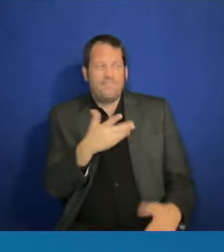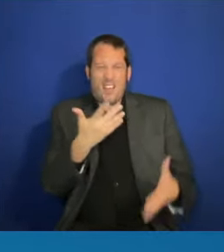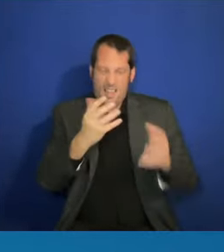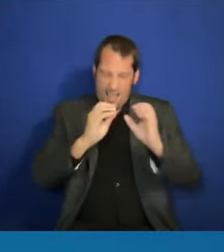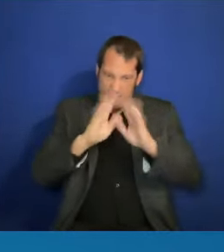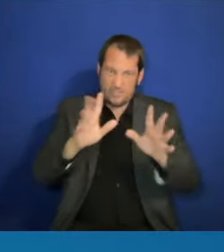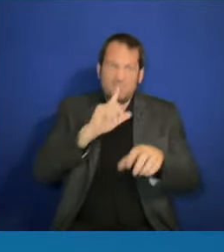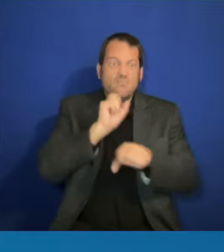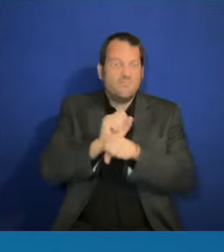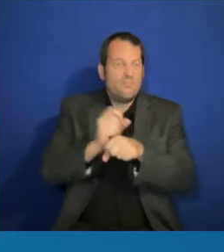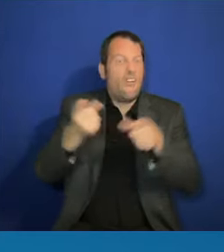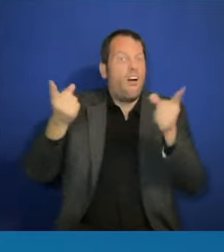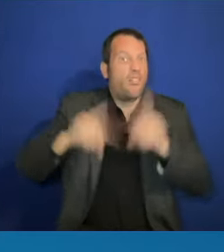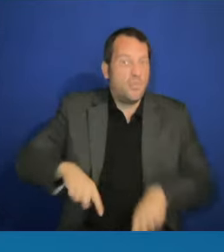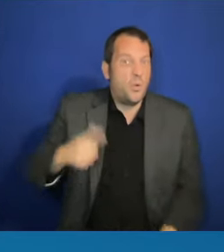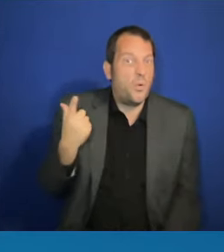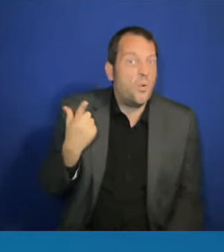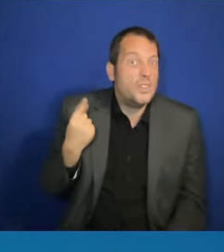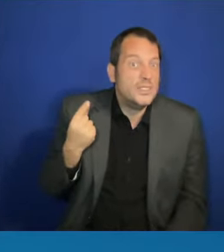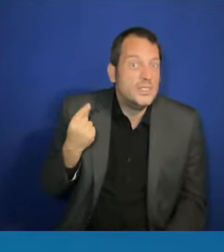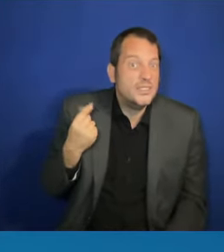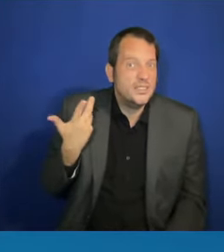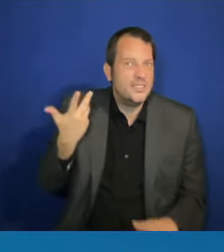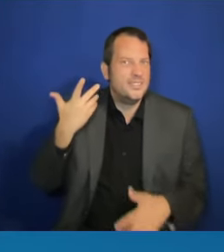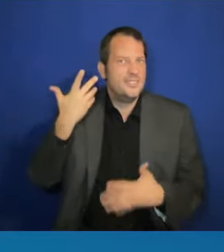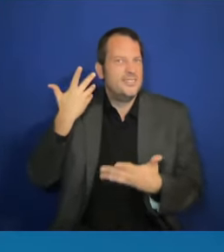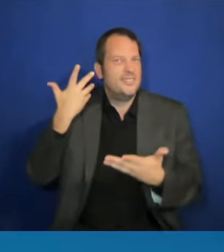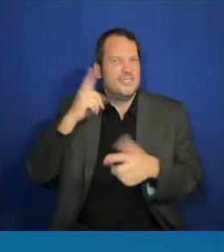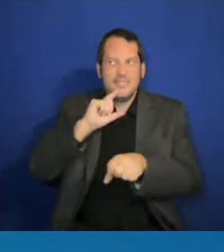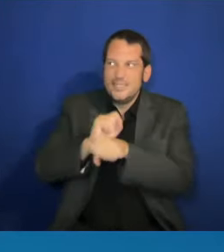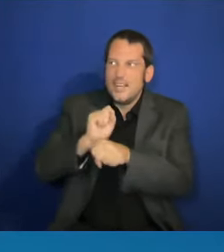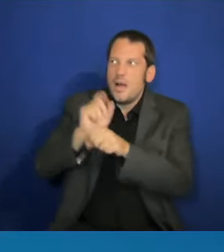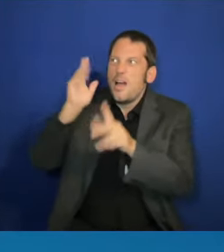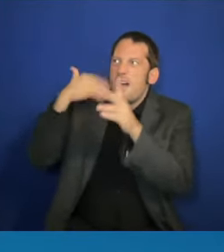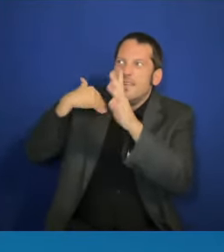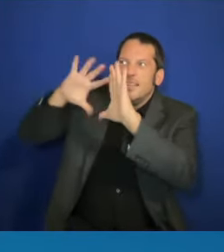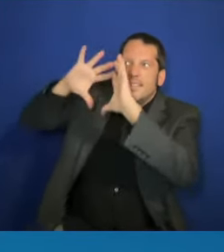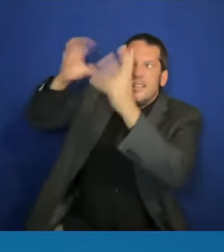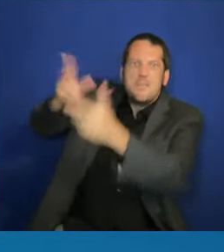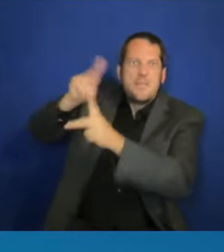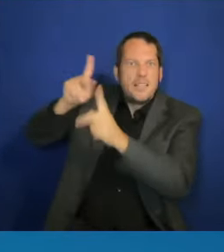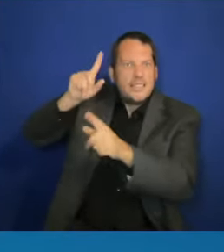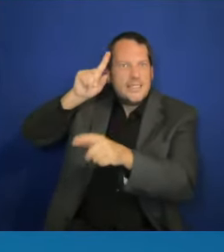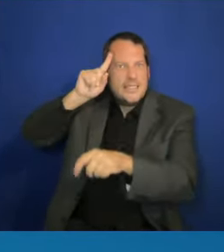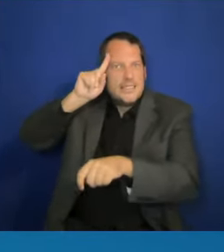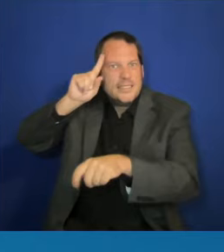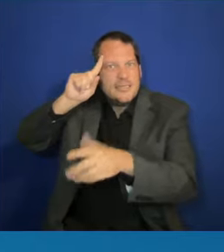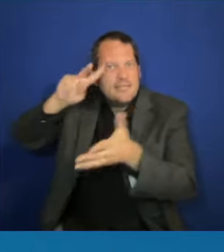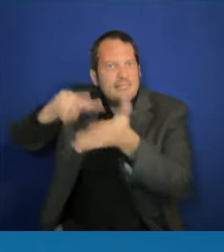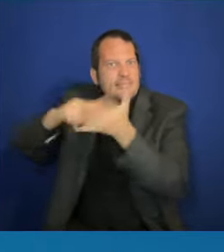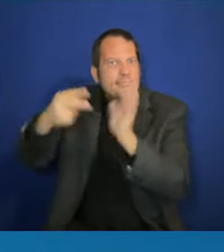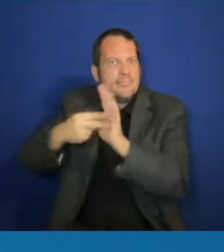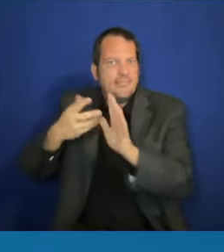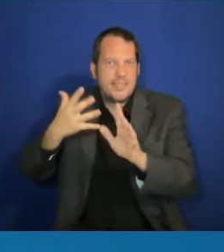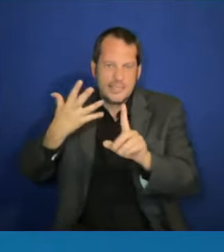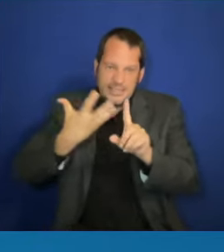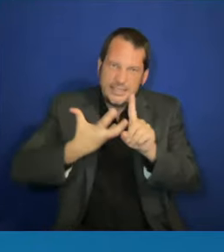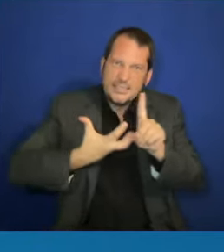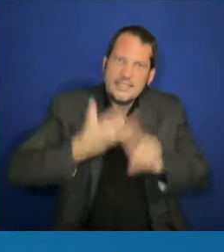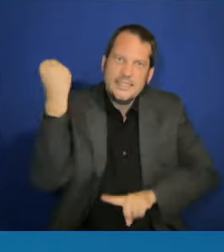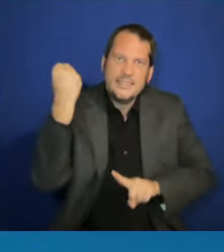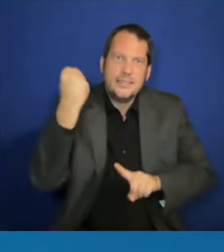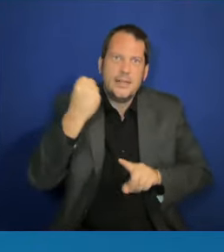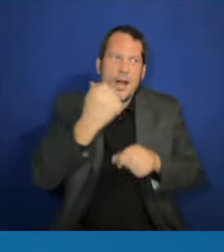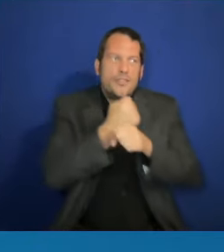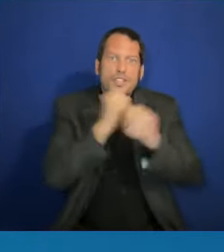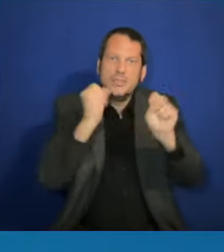-won freedoms and rights. And the counterweight then to that, the counterweight to what I would sometimes do